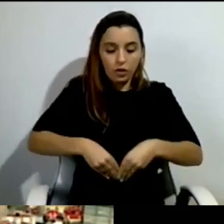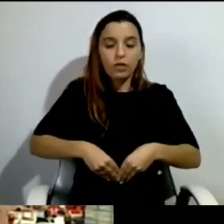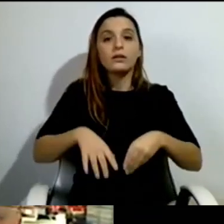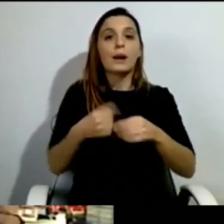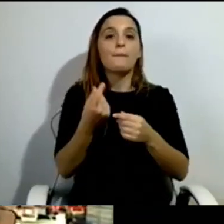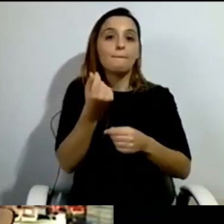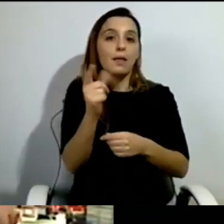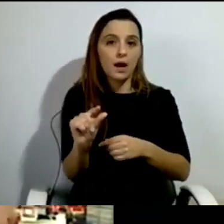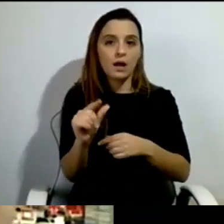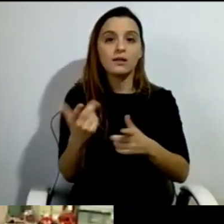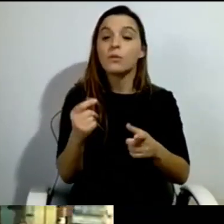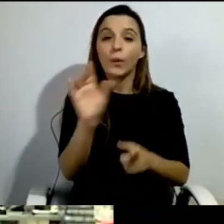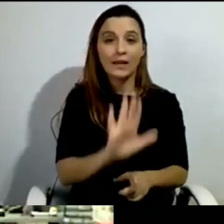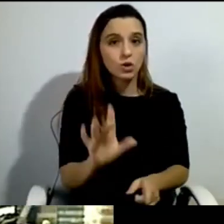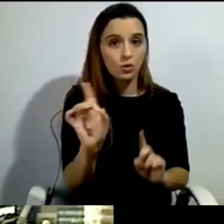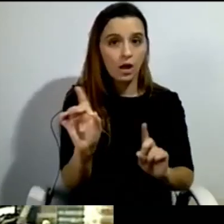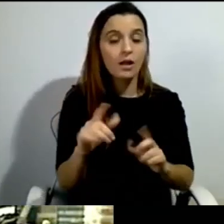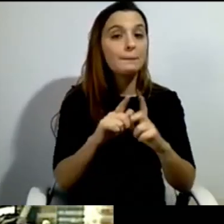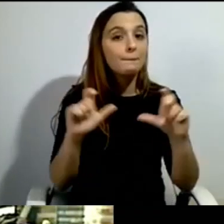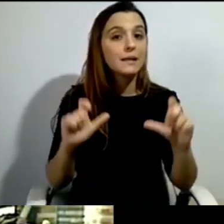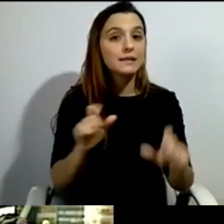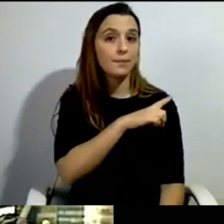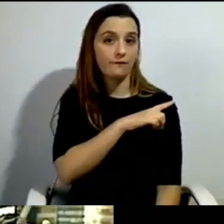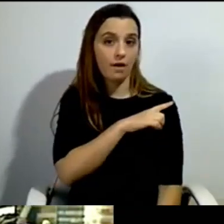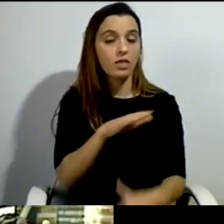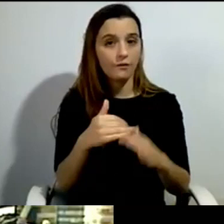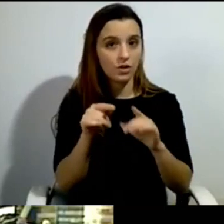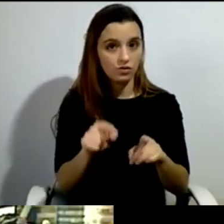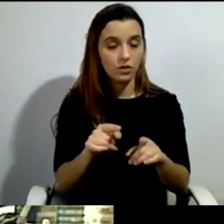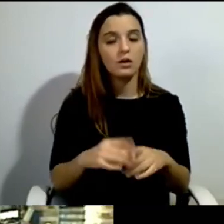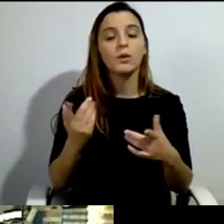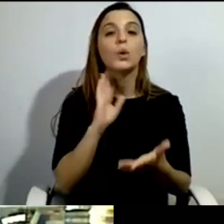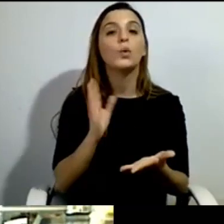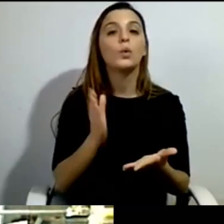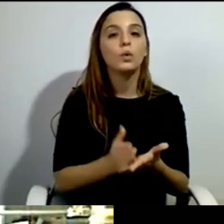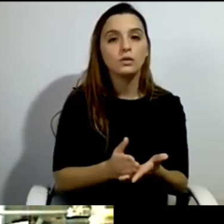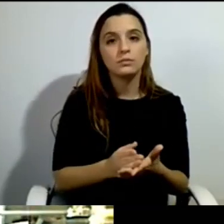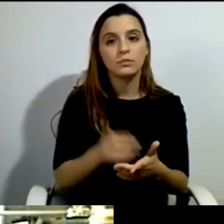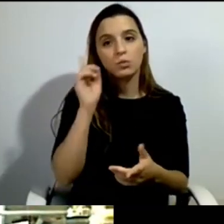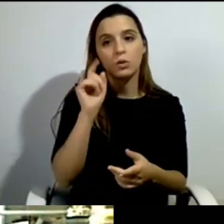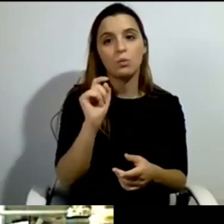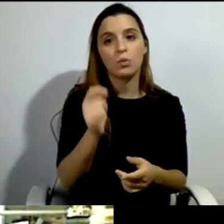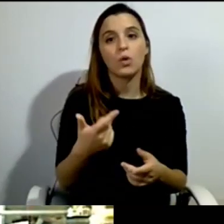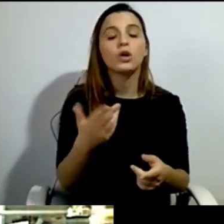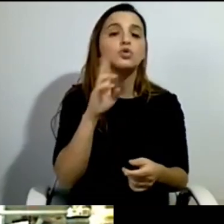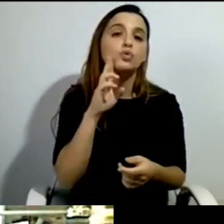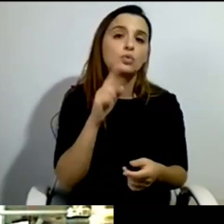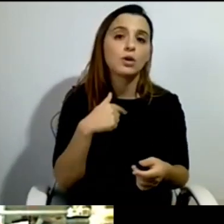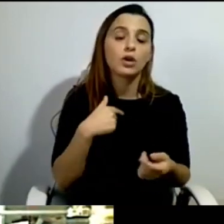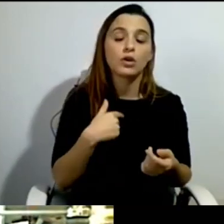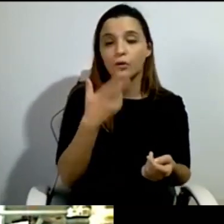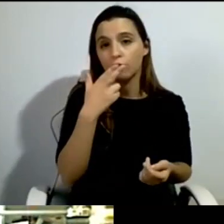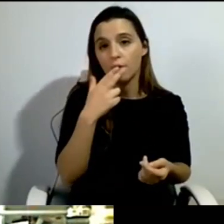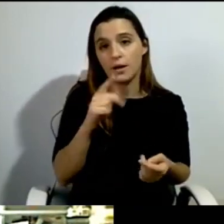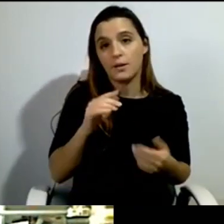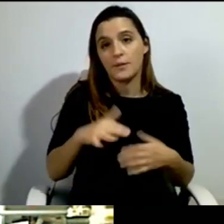And, last but not least, sorry if I have to smoke, but that's me. Last but not least, we have a political system in